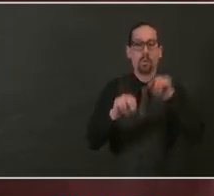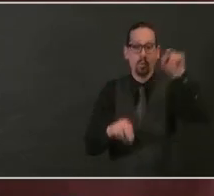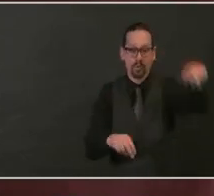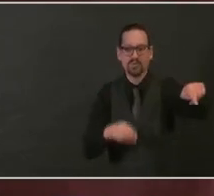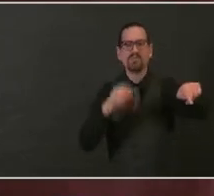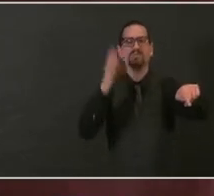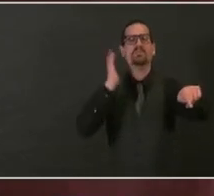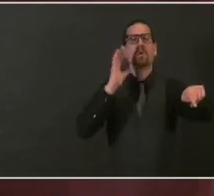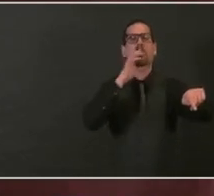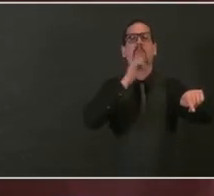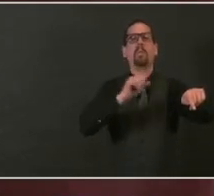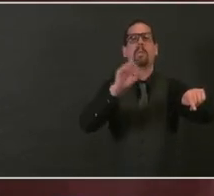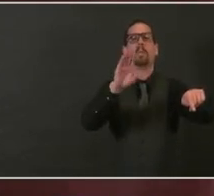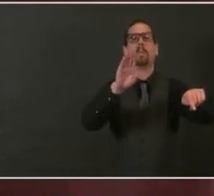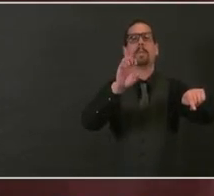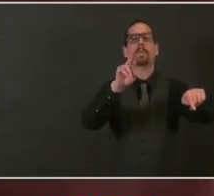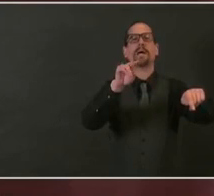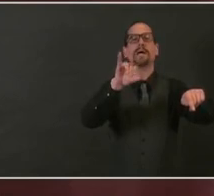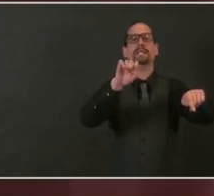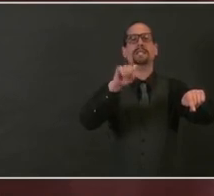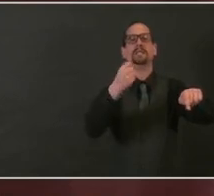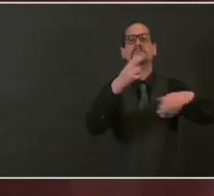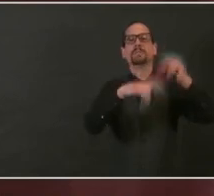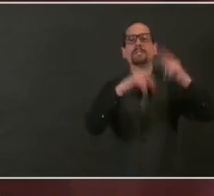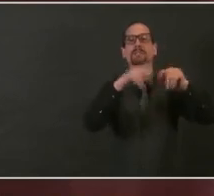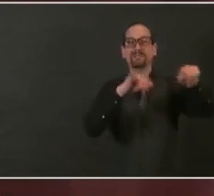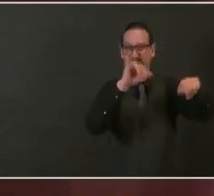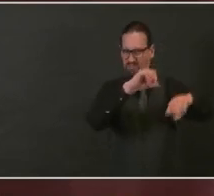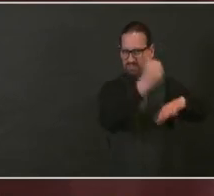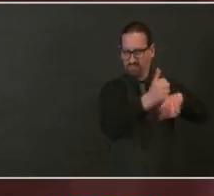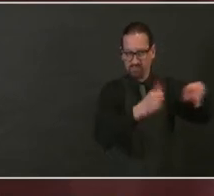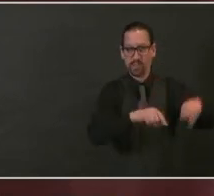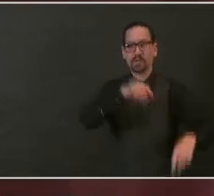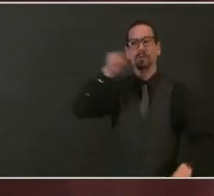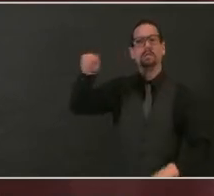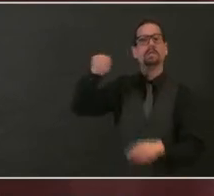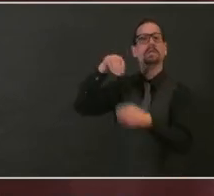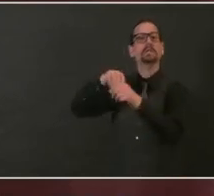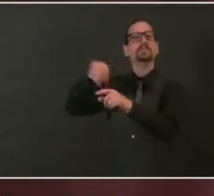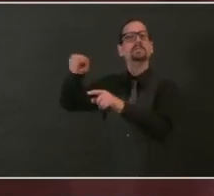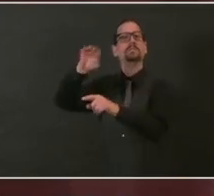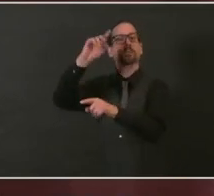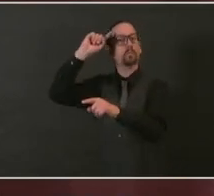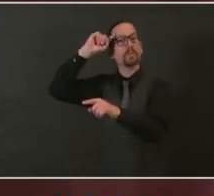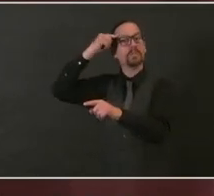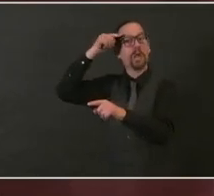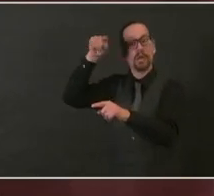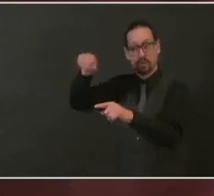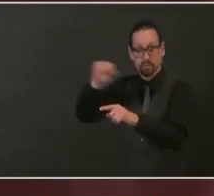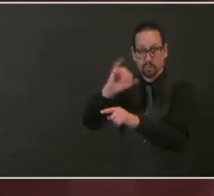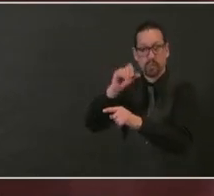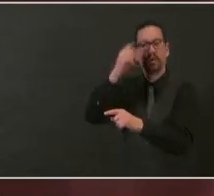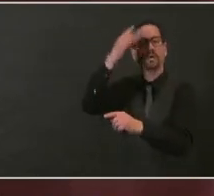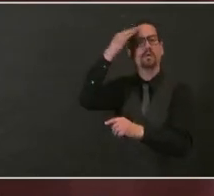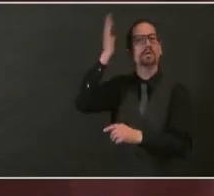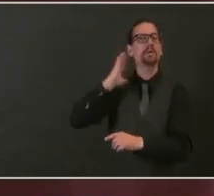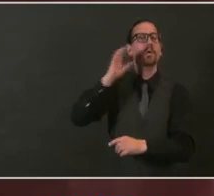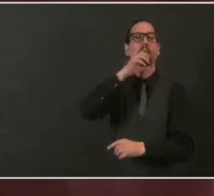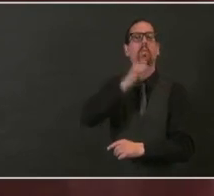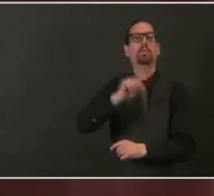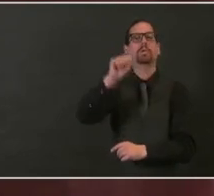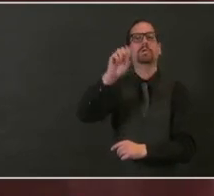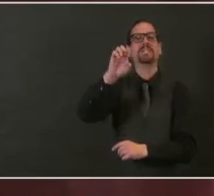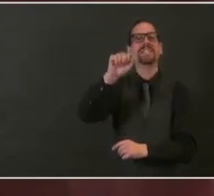the Bennys used to be, and the Woonsocket site will be located at the corner of Menden Road and Diamond Hill Road, where the Sears